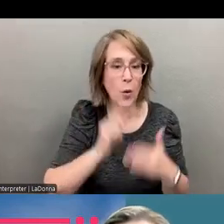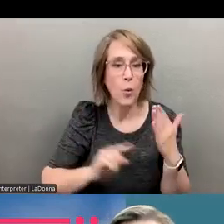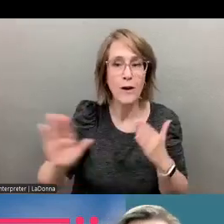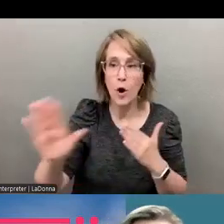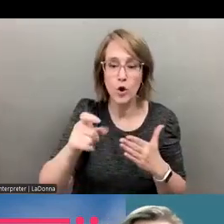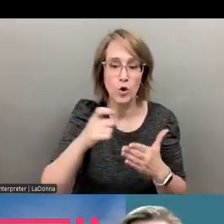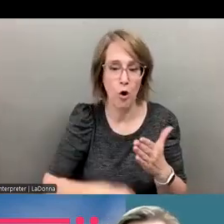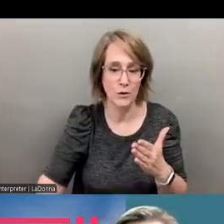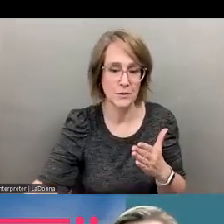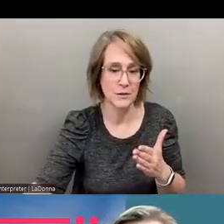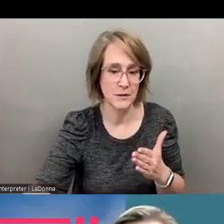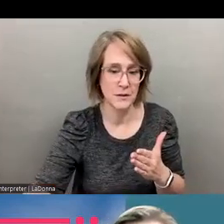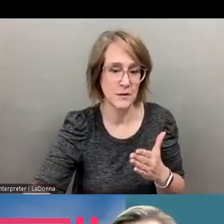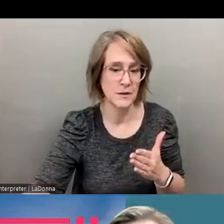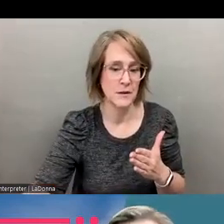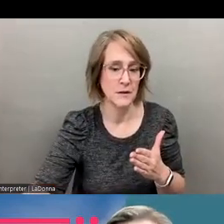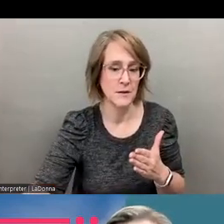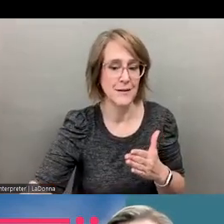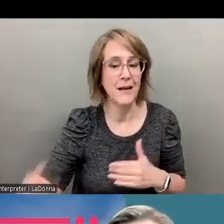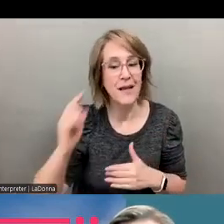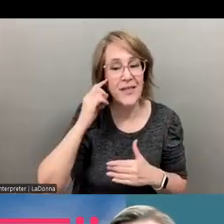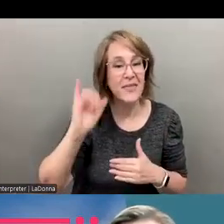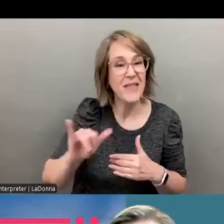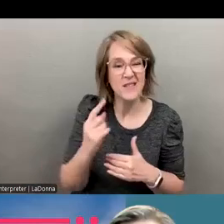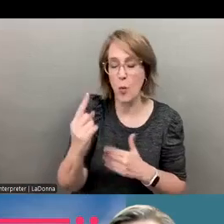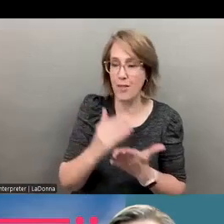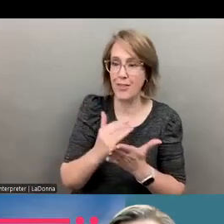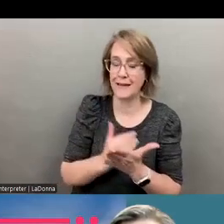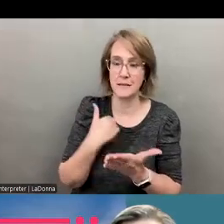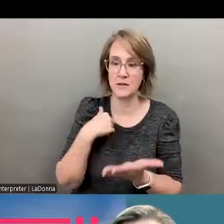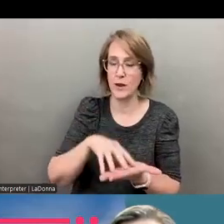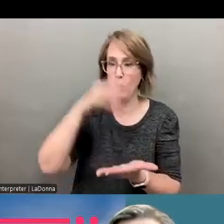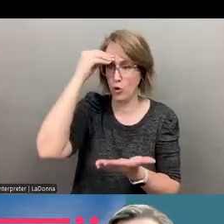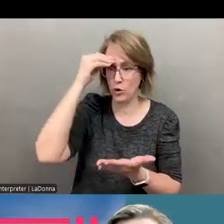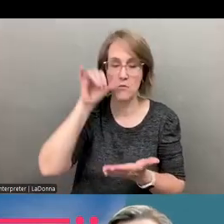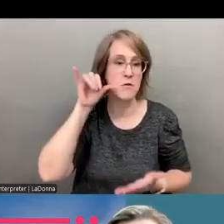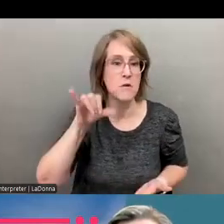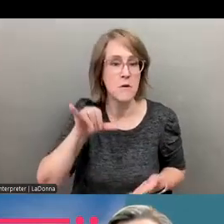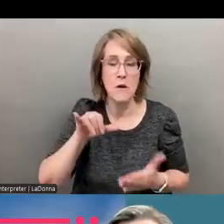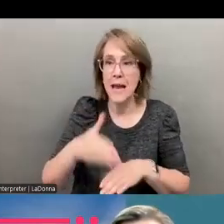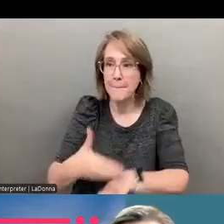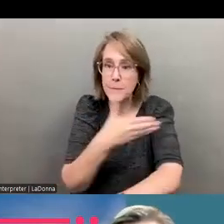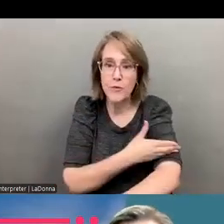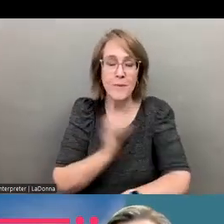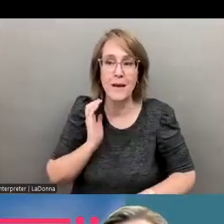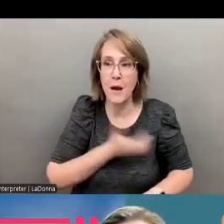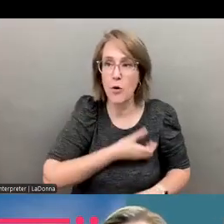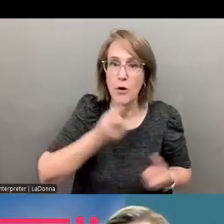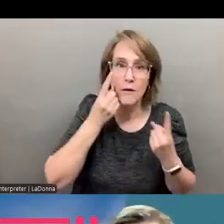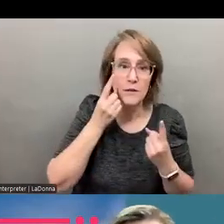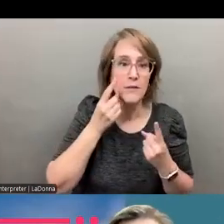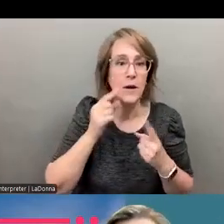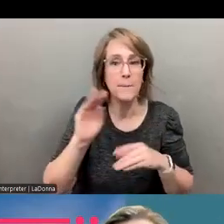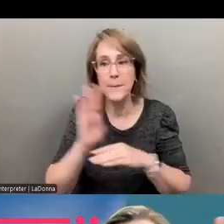costs are. And so I think that's one of the lessons to take, take home from this is continued, um, improvements in our understanding of the business